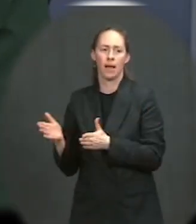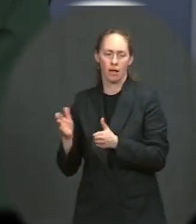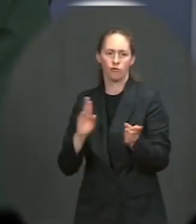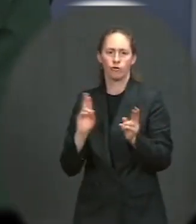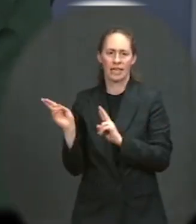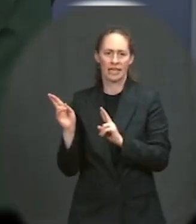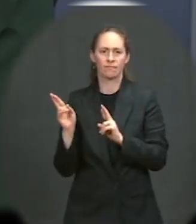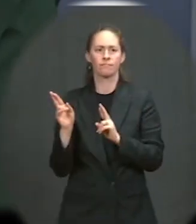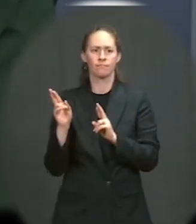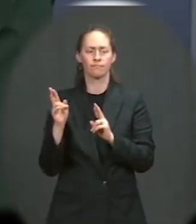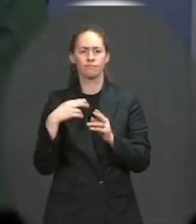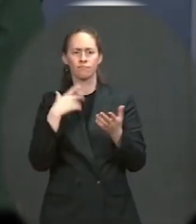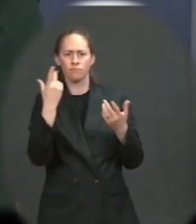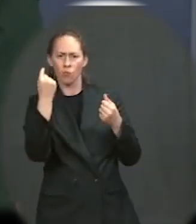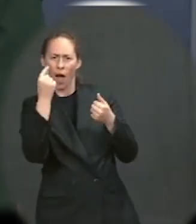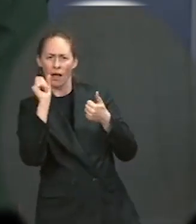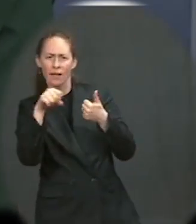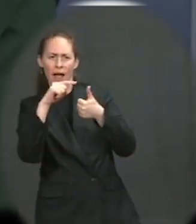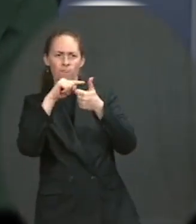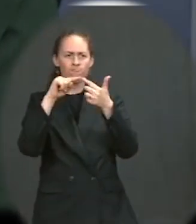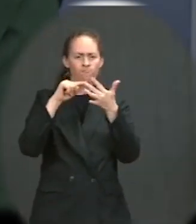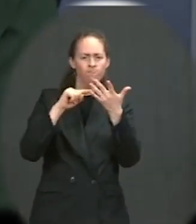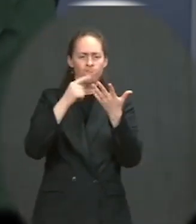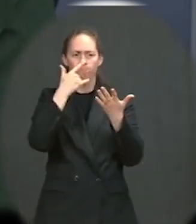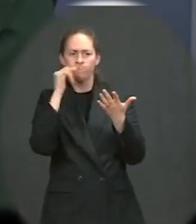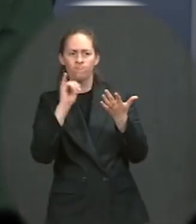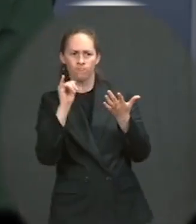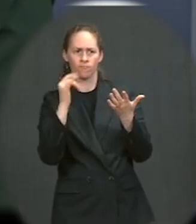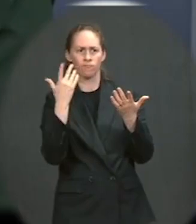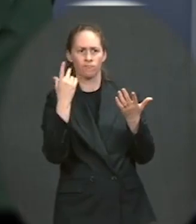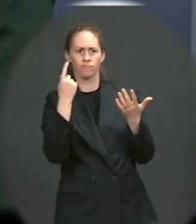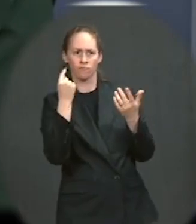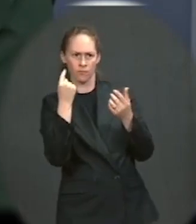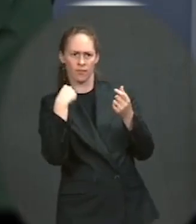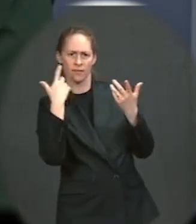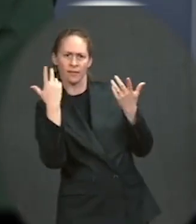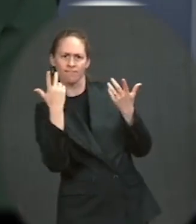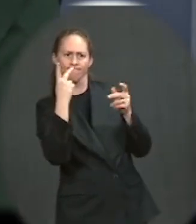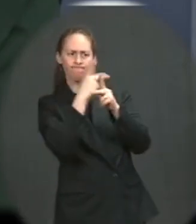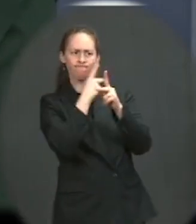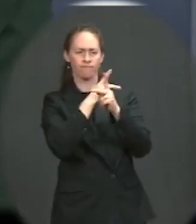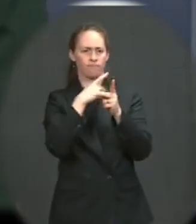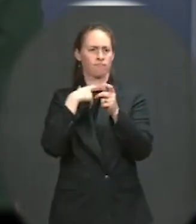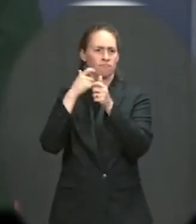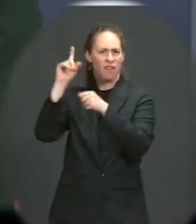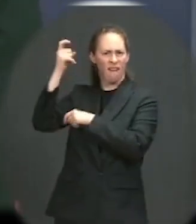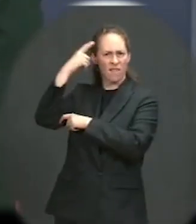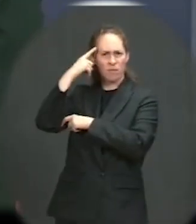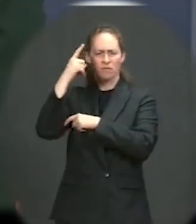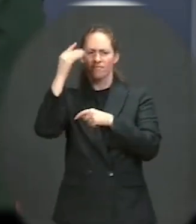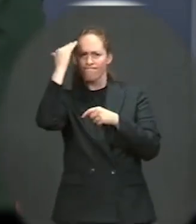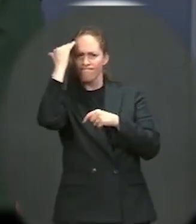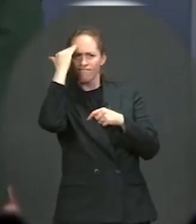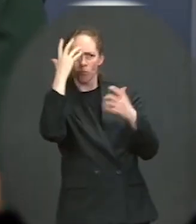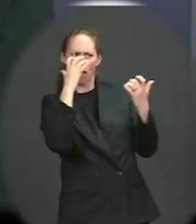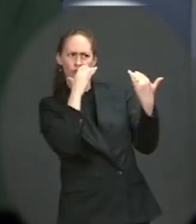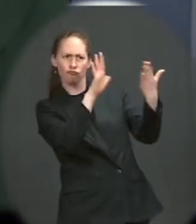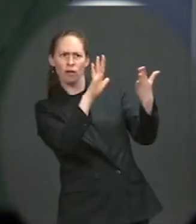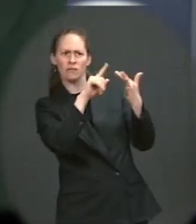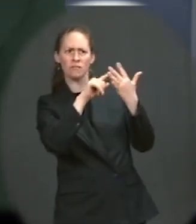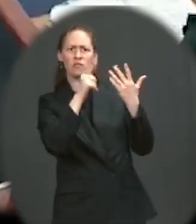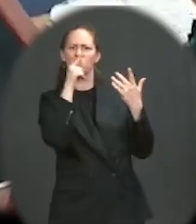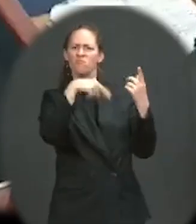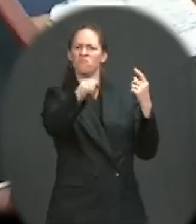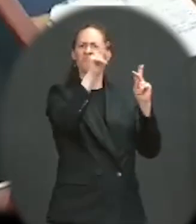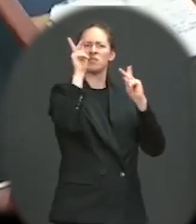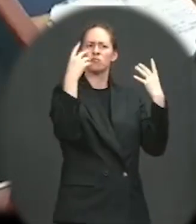and certainly we want to take every step we can take from the federal government to treat all these courageous individuals as they deserve. Is there a